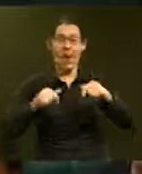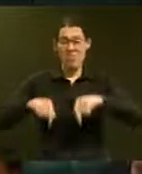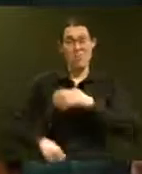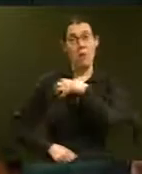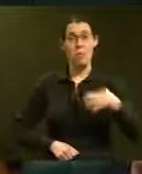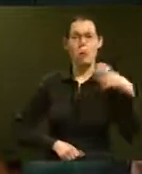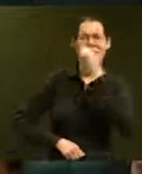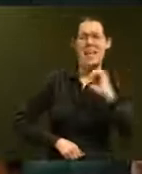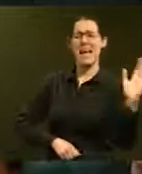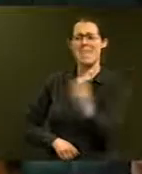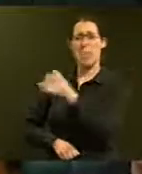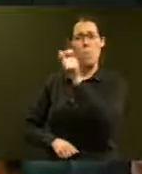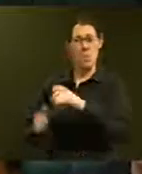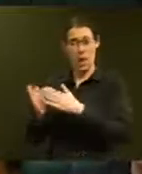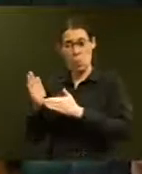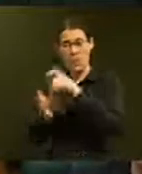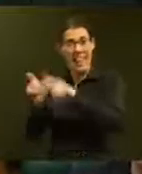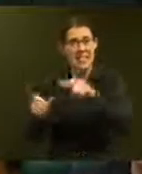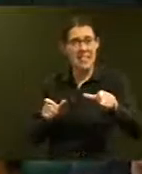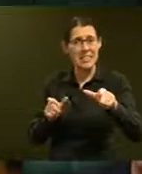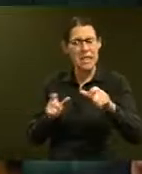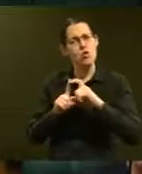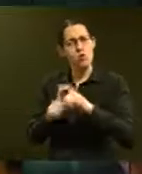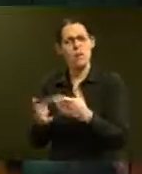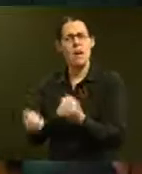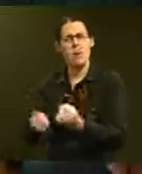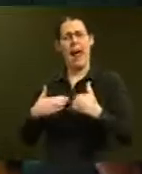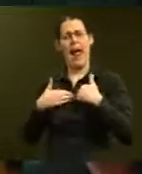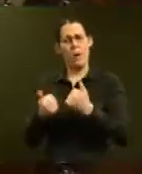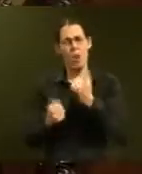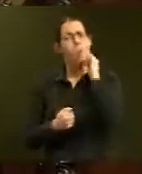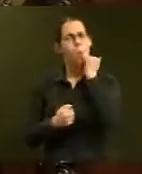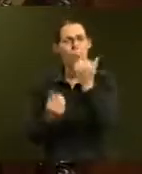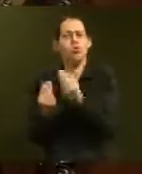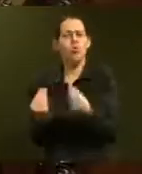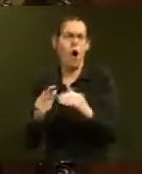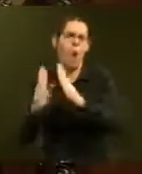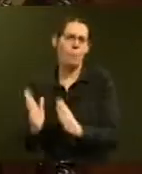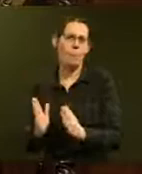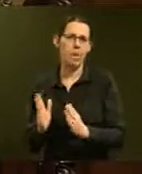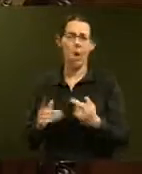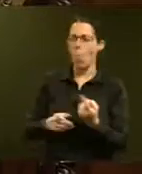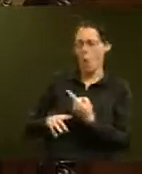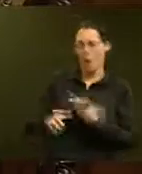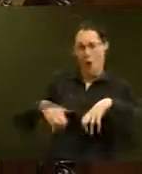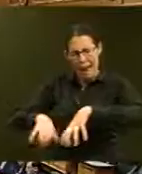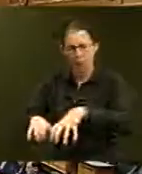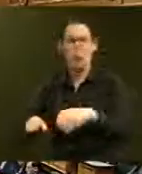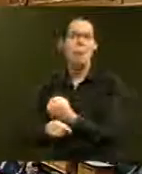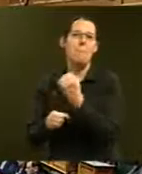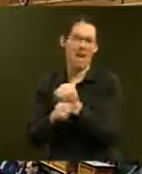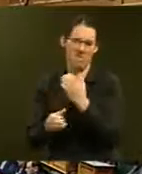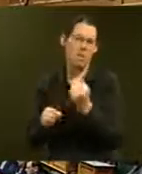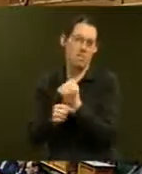dry, healthy home to live in and we are acting to make that a reality. Question number five, Jamie Lee Ross.